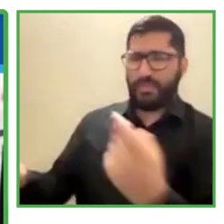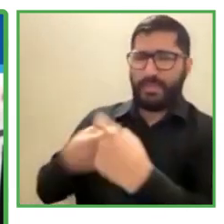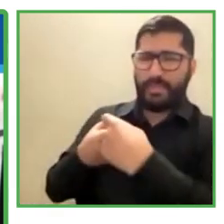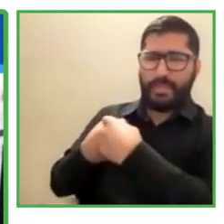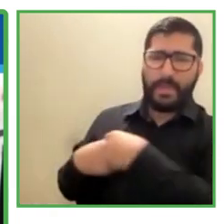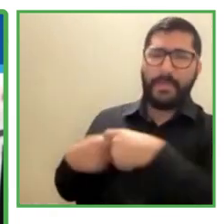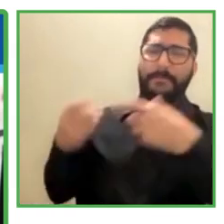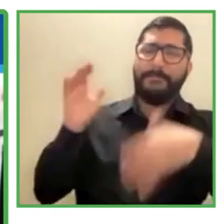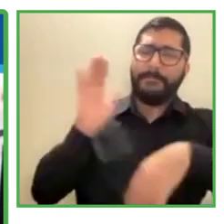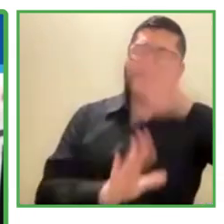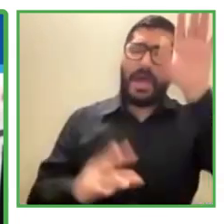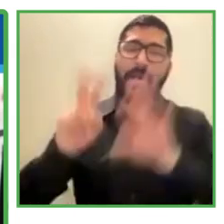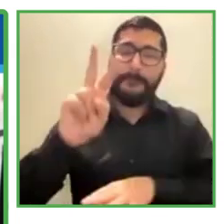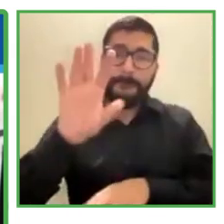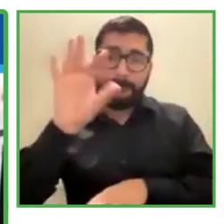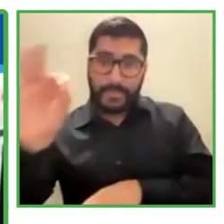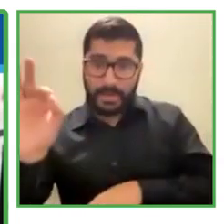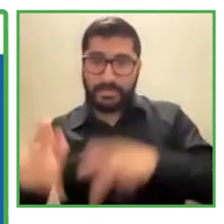12 sectors.